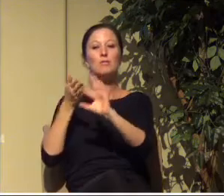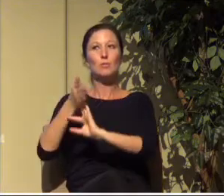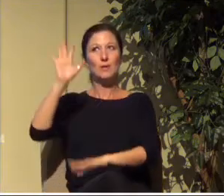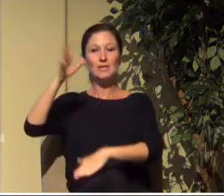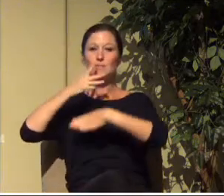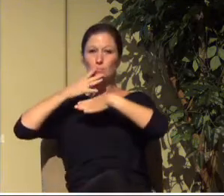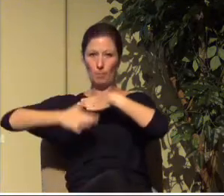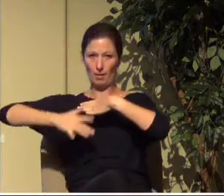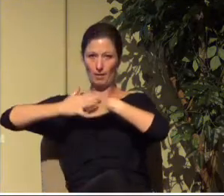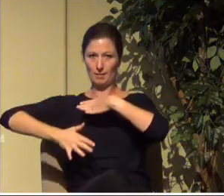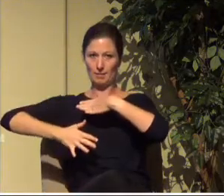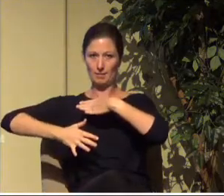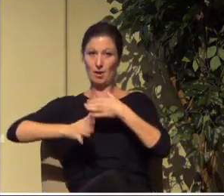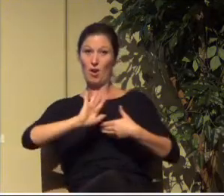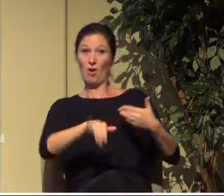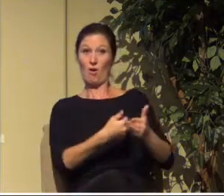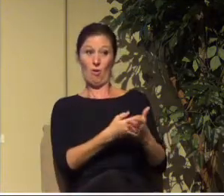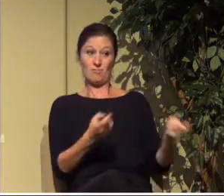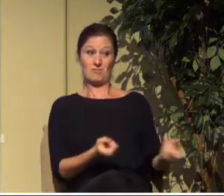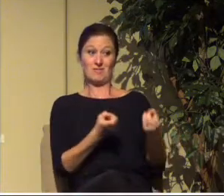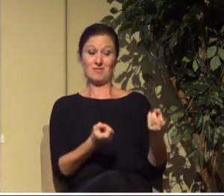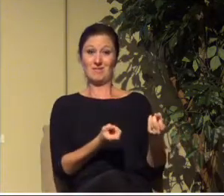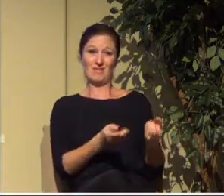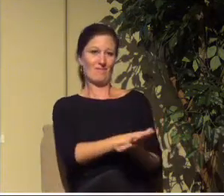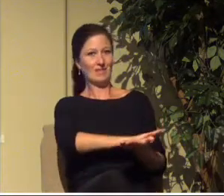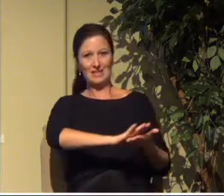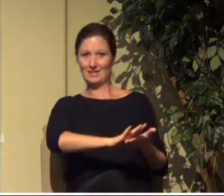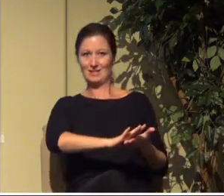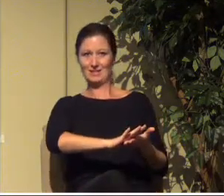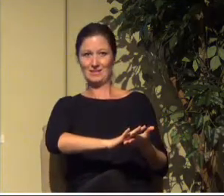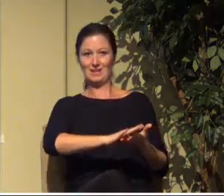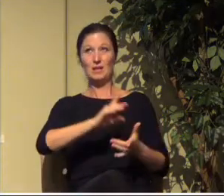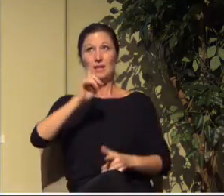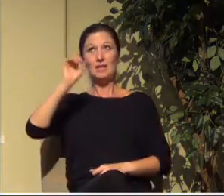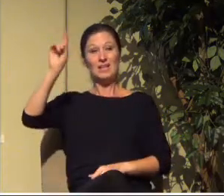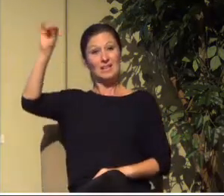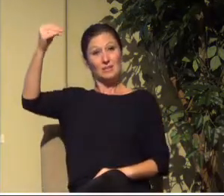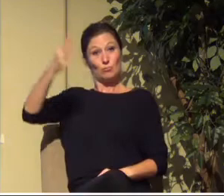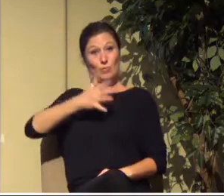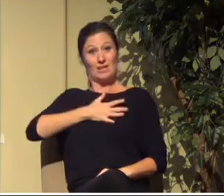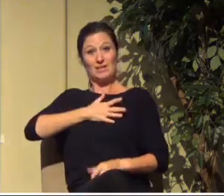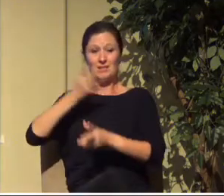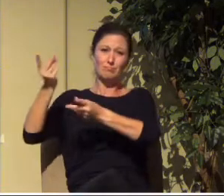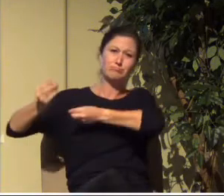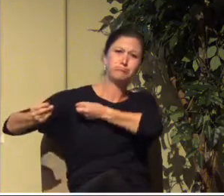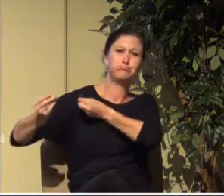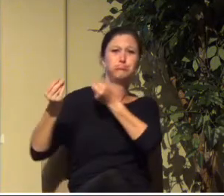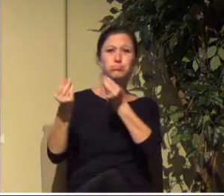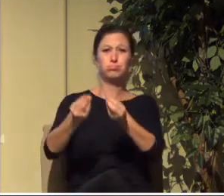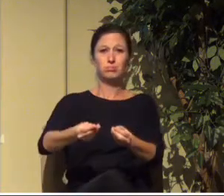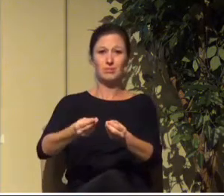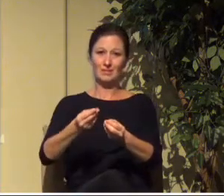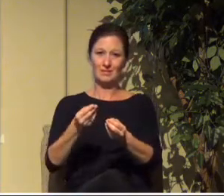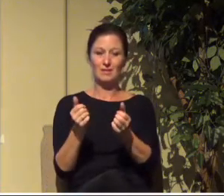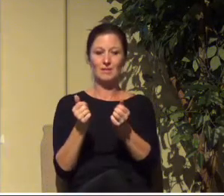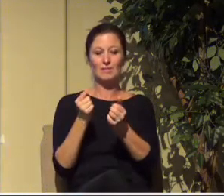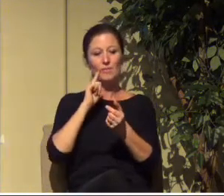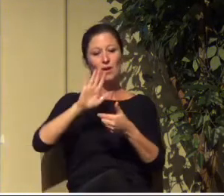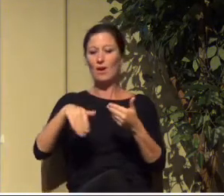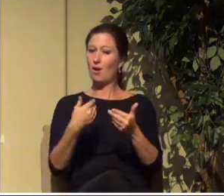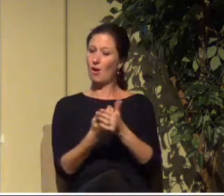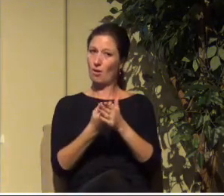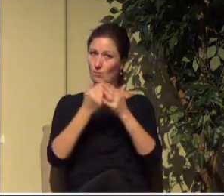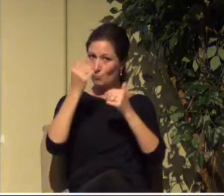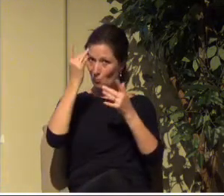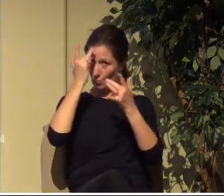in accordance with the riches of God's grace that he lavished on us with all wisdom and understanding. And he made known to